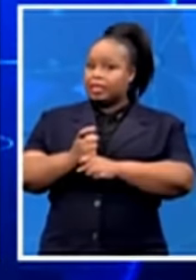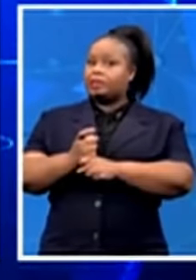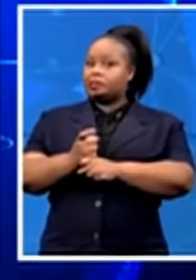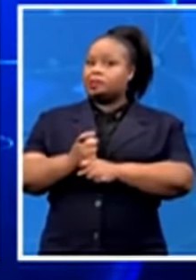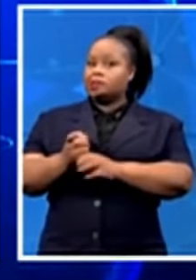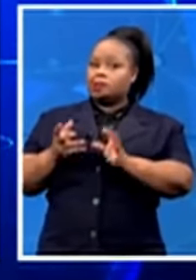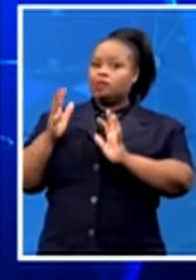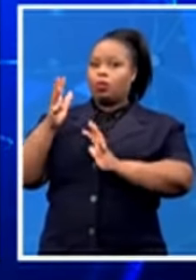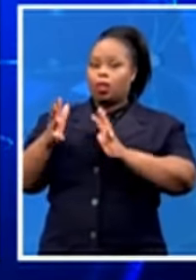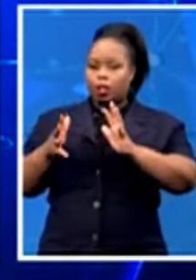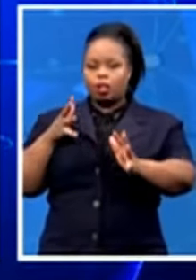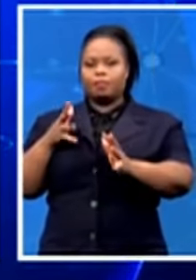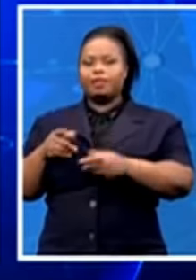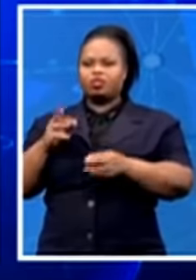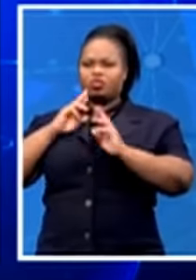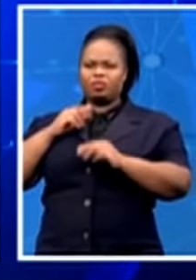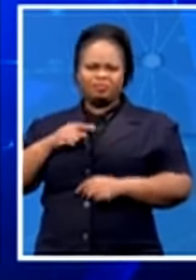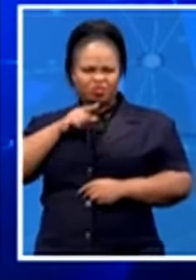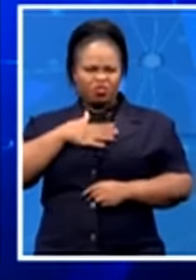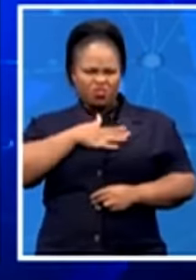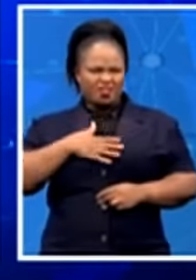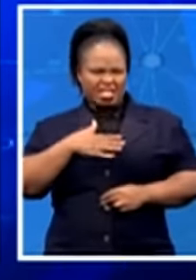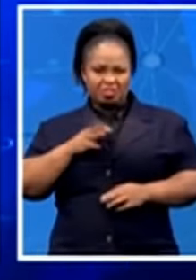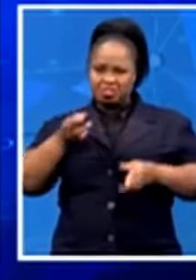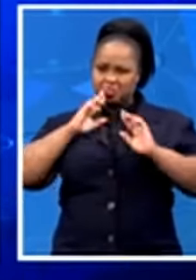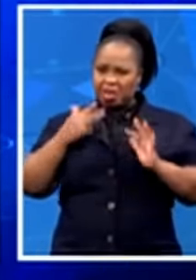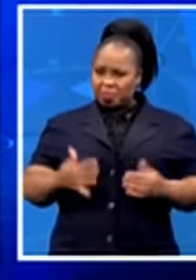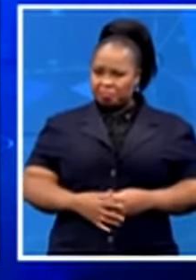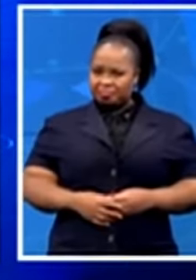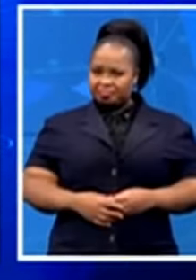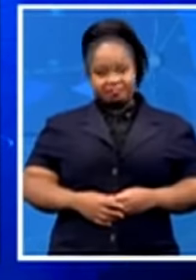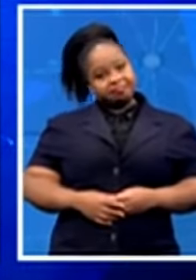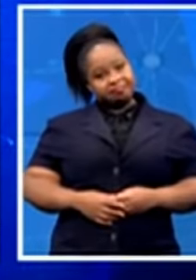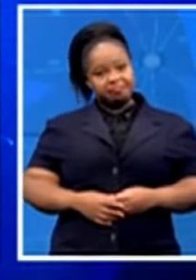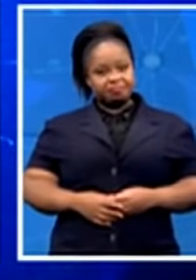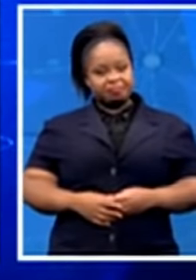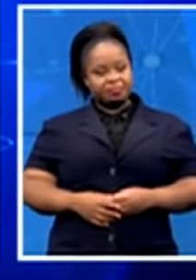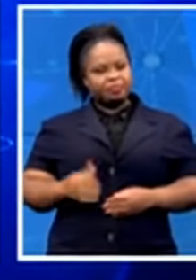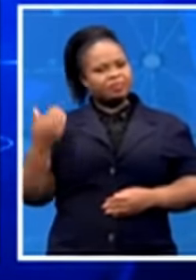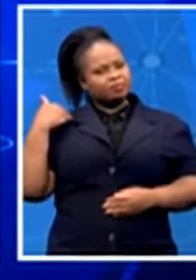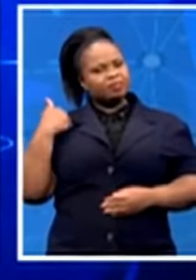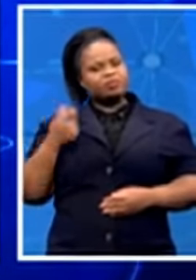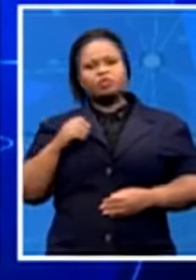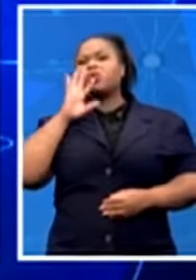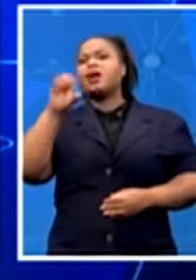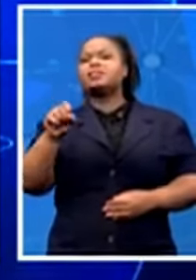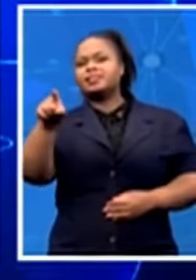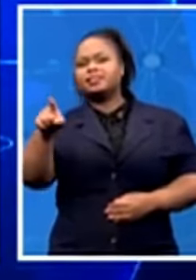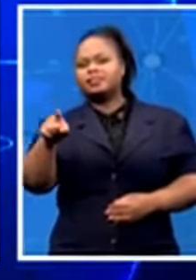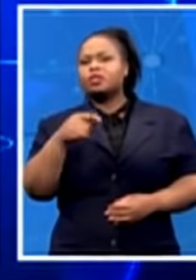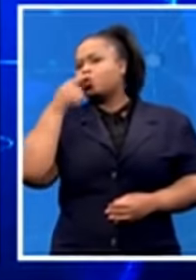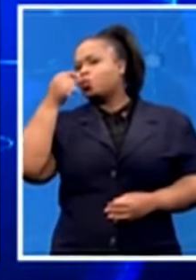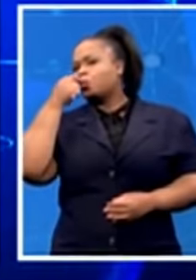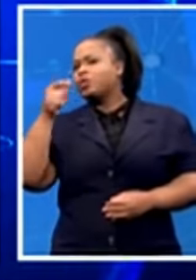your sense of how did that, you know, give us a sense of, remind us what question you posed to him and how the answer came